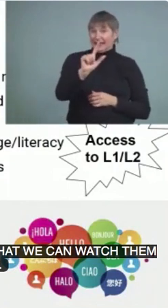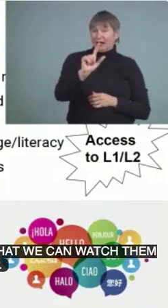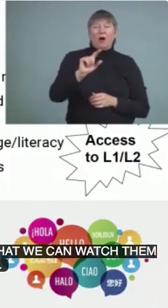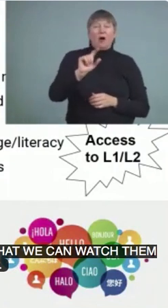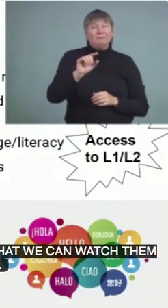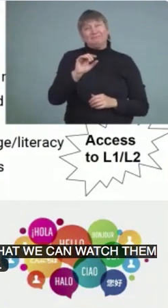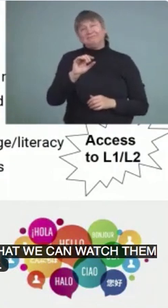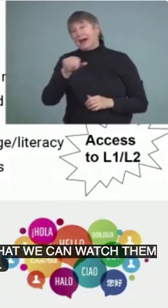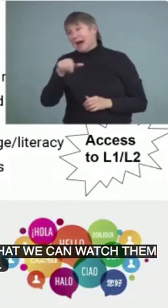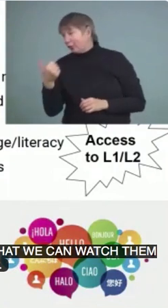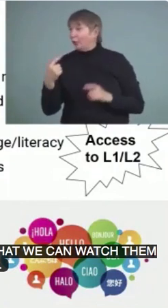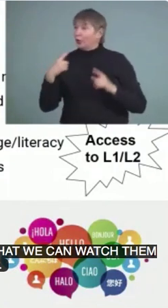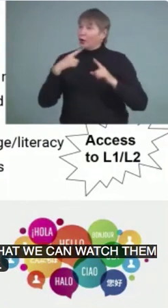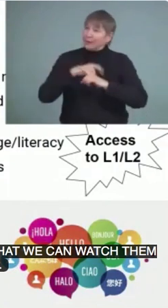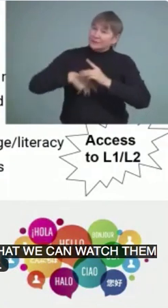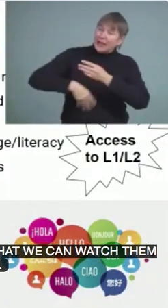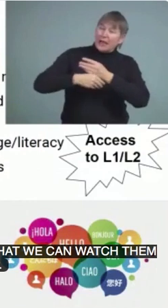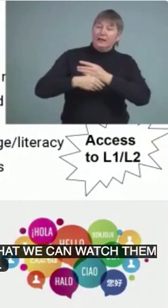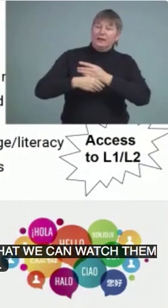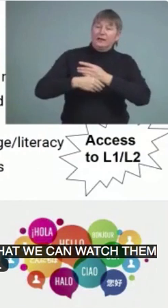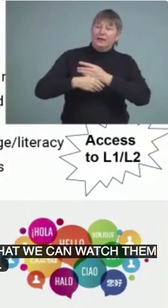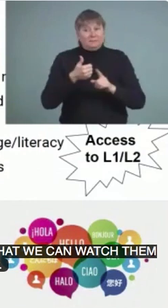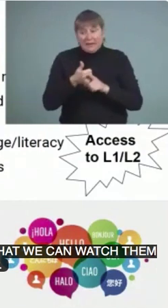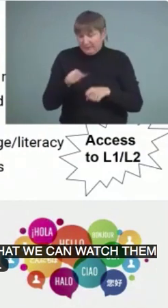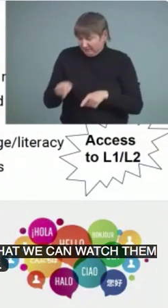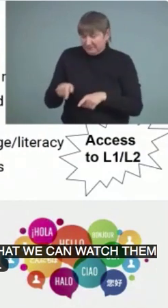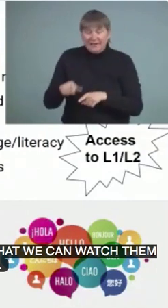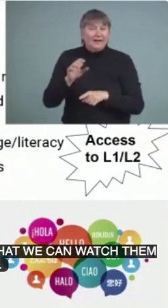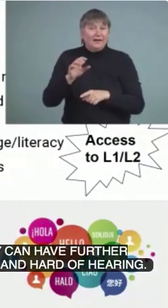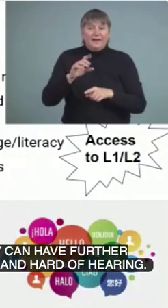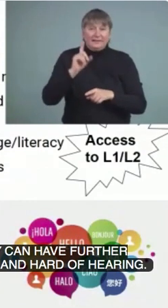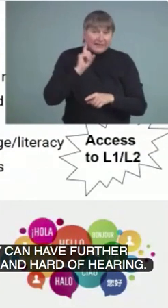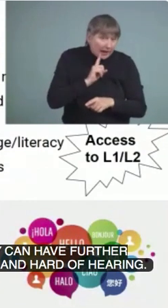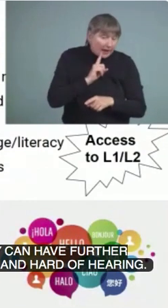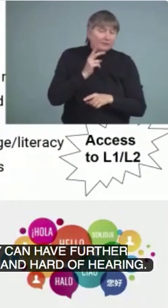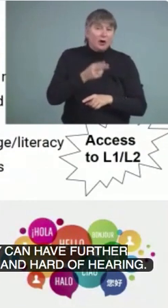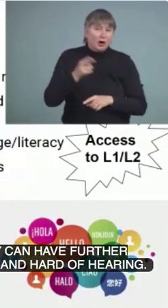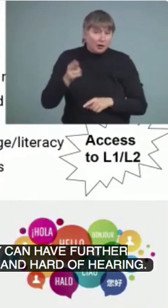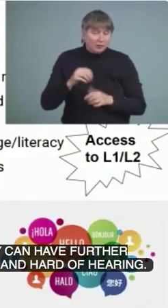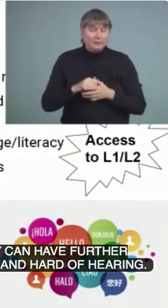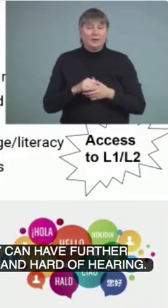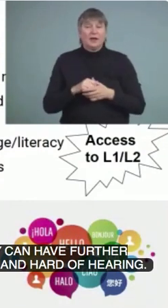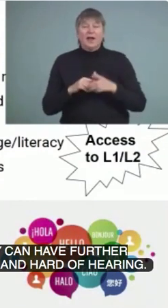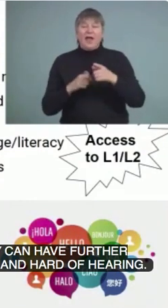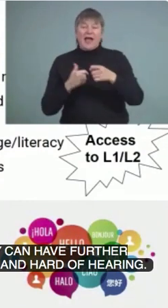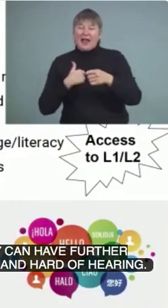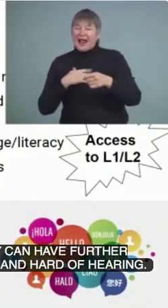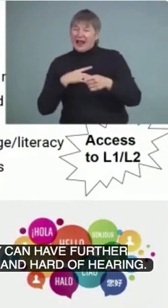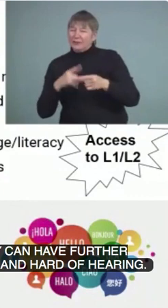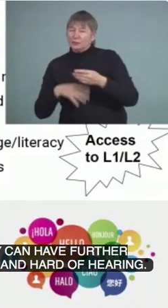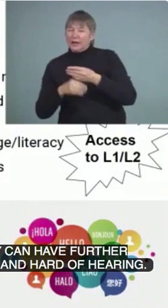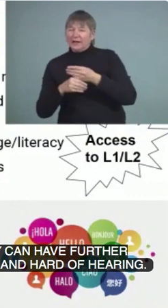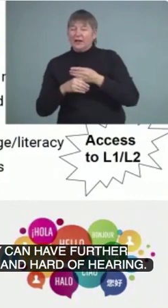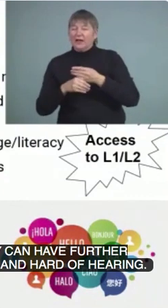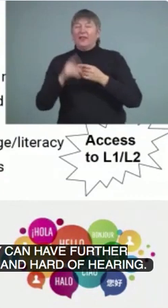And they could be like we talk about deaf and hard of hearing. And another thing that I like to bring out too, sometimes when we think of